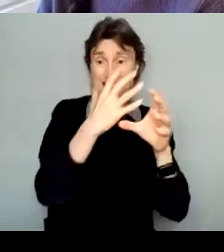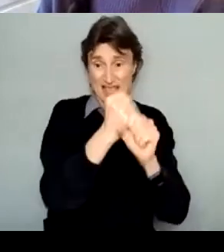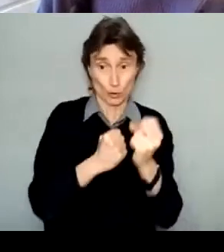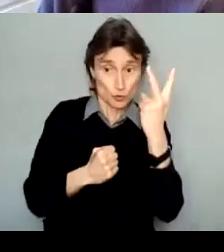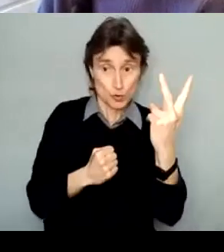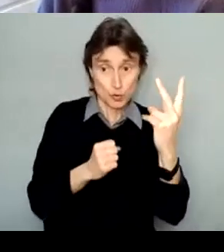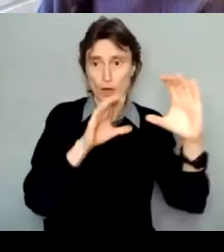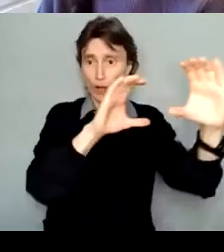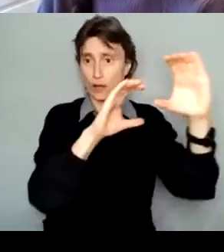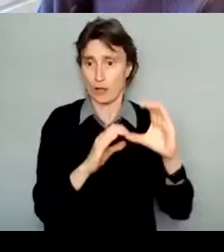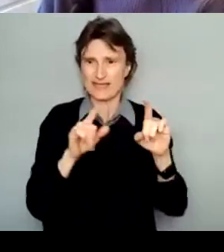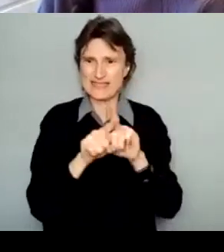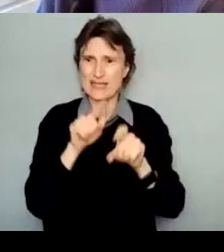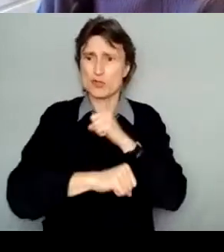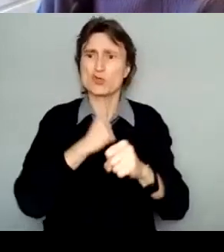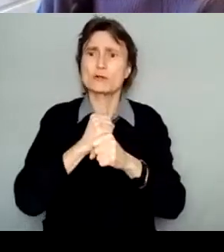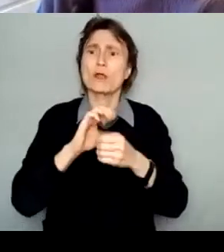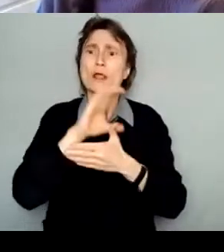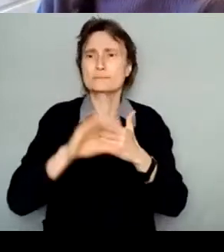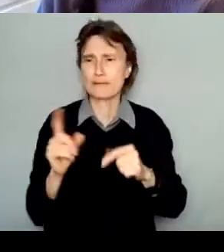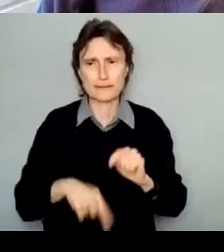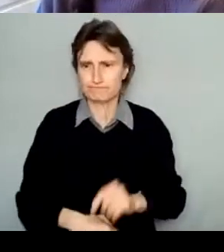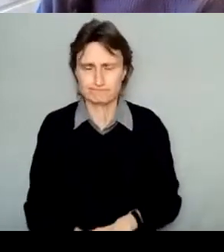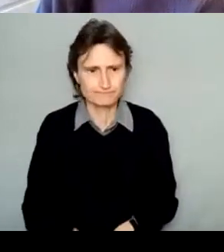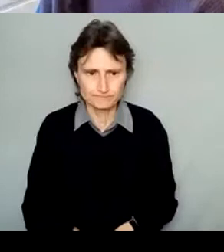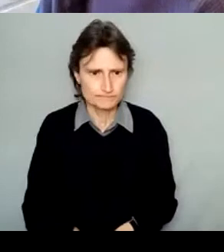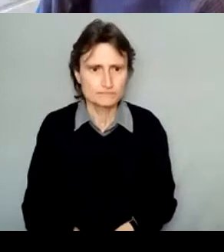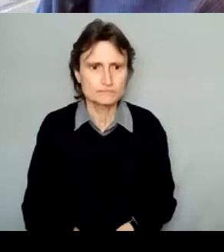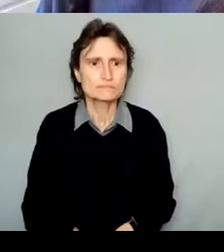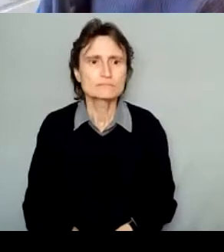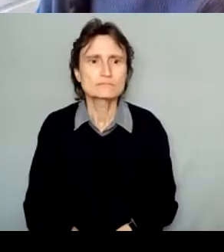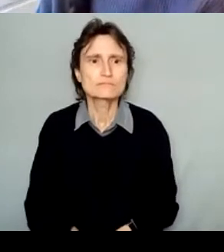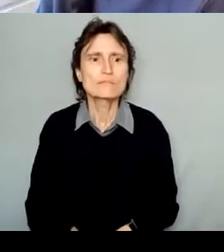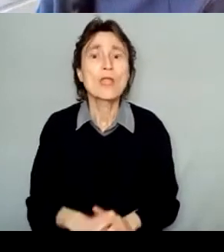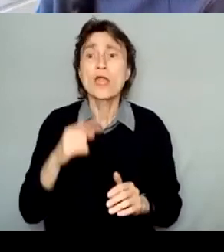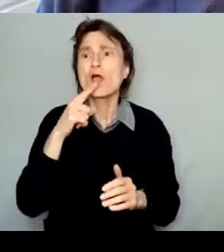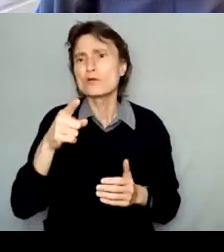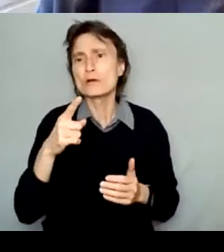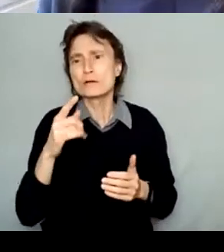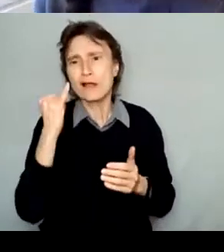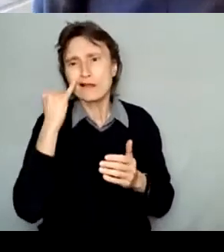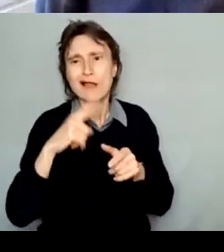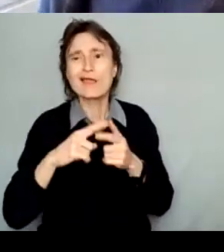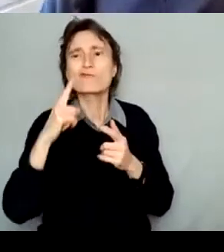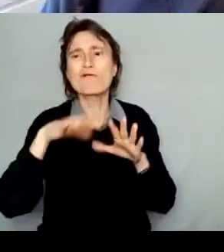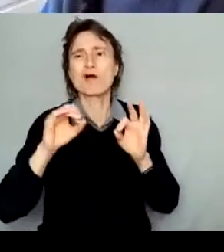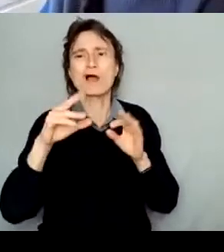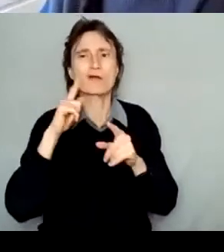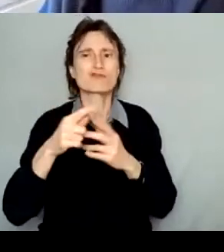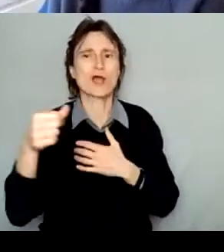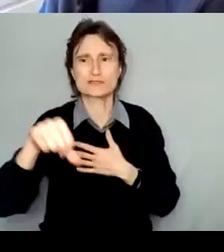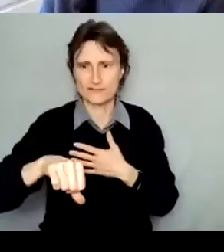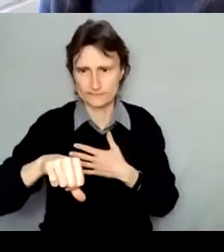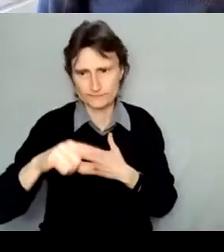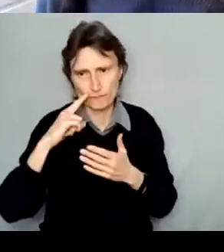if a previous application was unsuccessful. Sorry, I know that's all mouthful. Uh, here's a quick